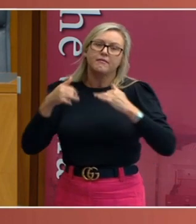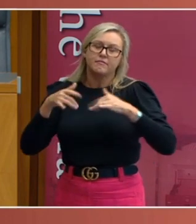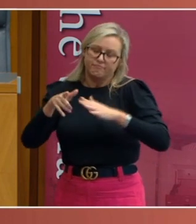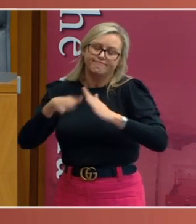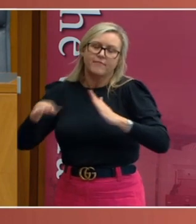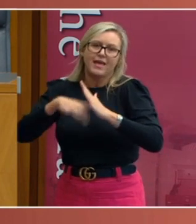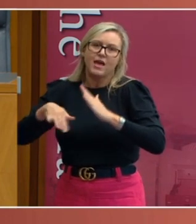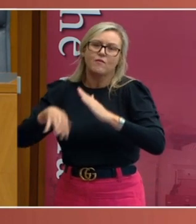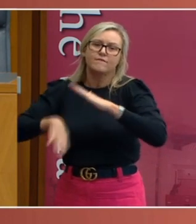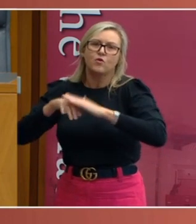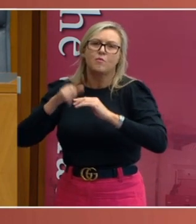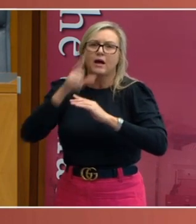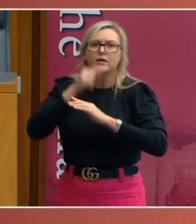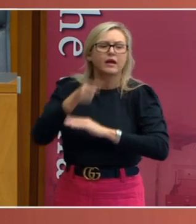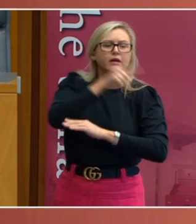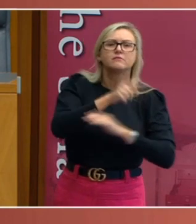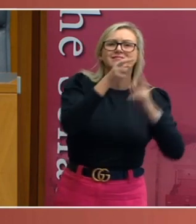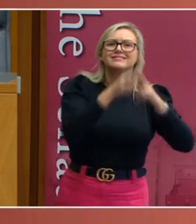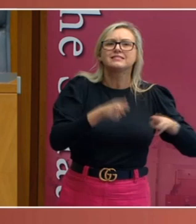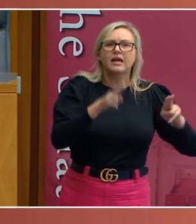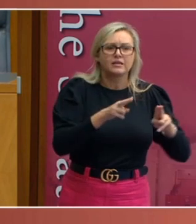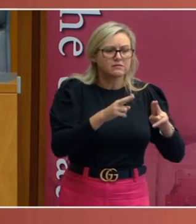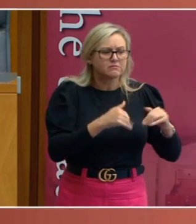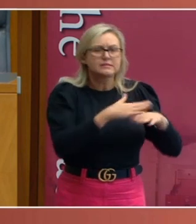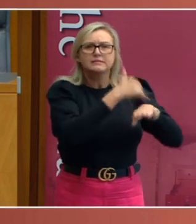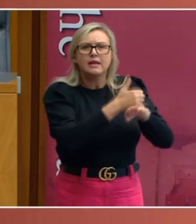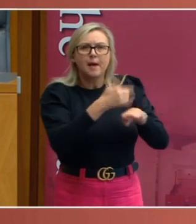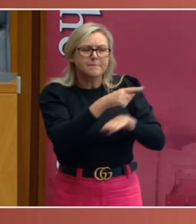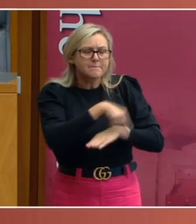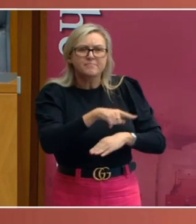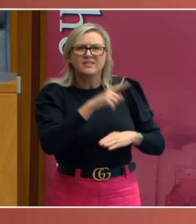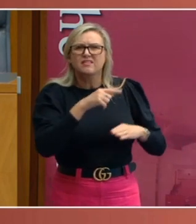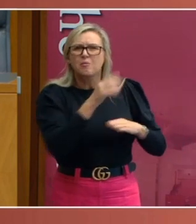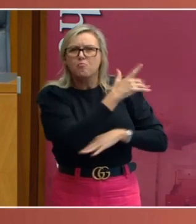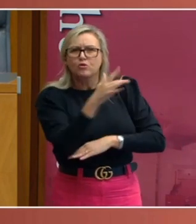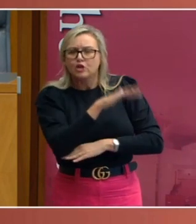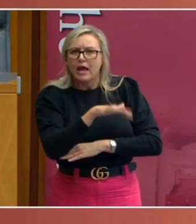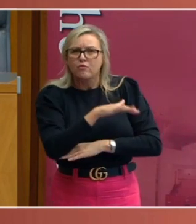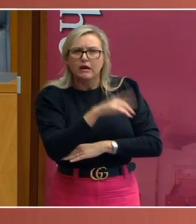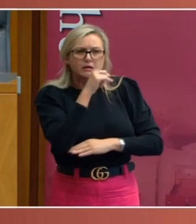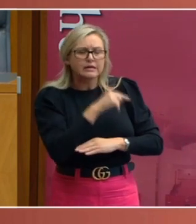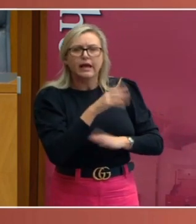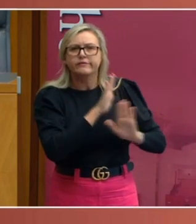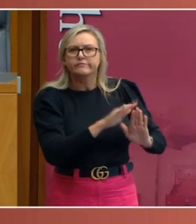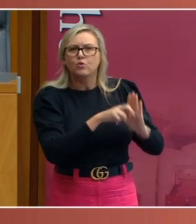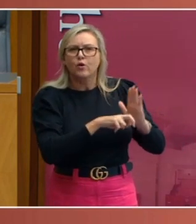tents and serve their quarantine there. What they hadn't accounted for was the snakes.